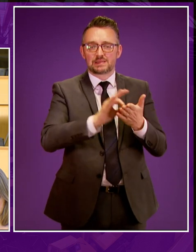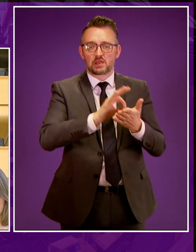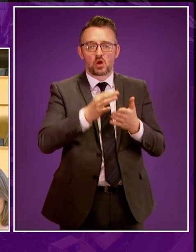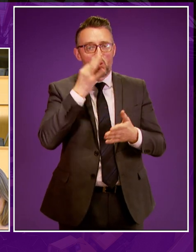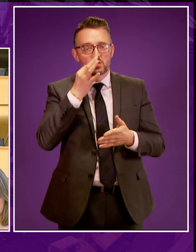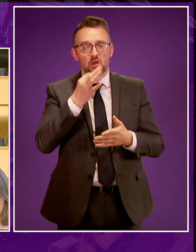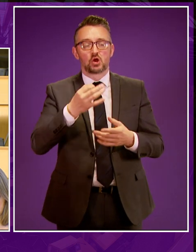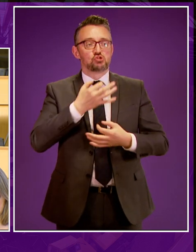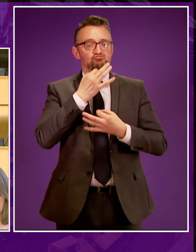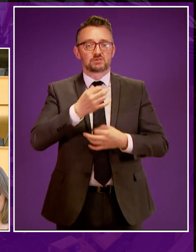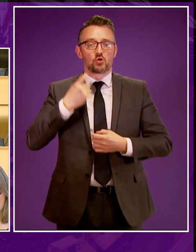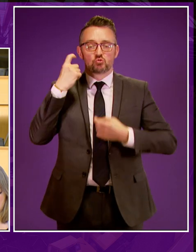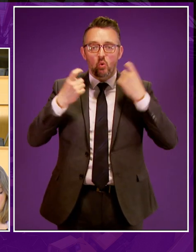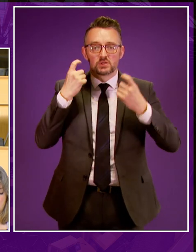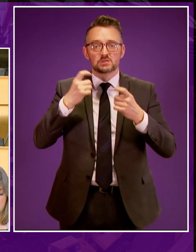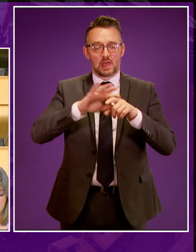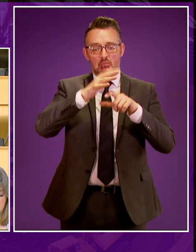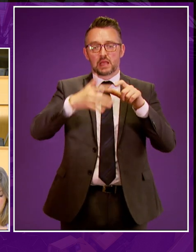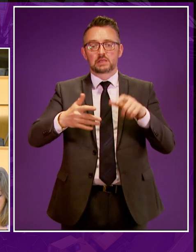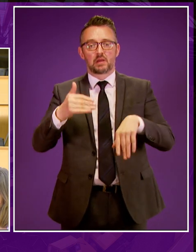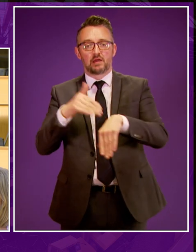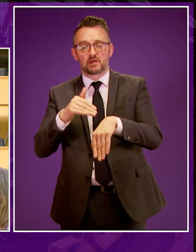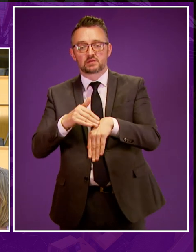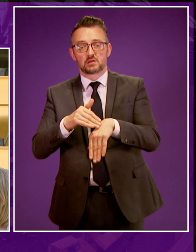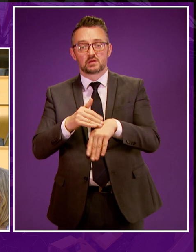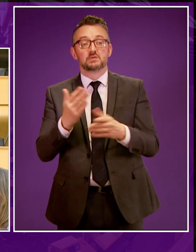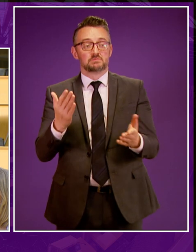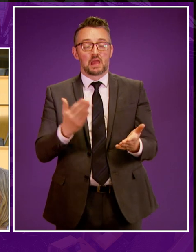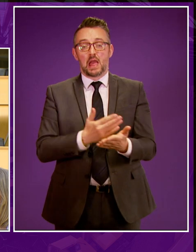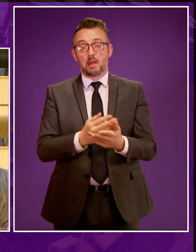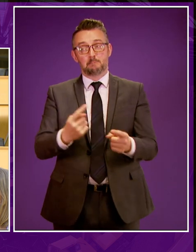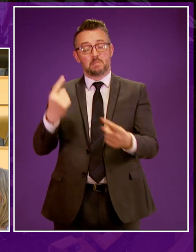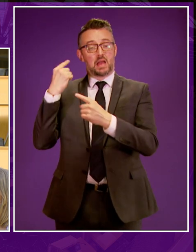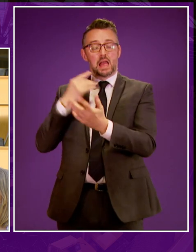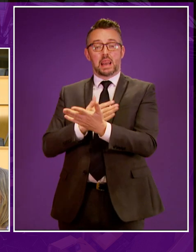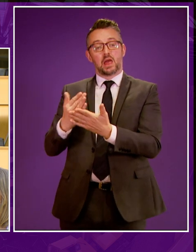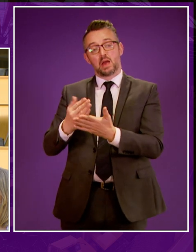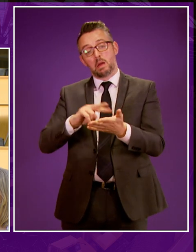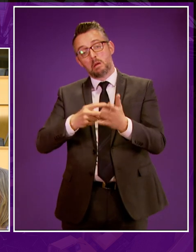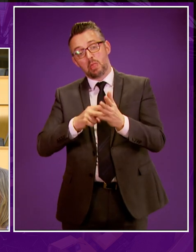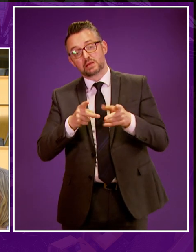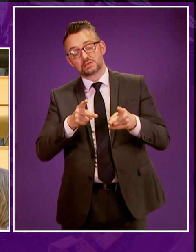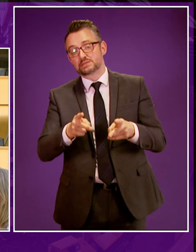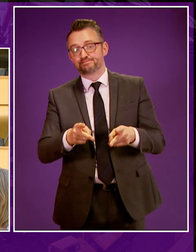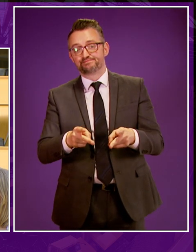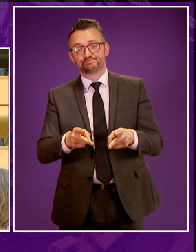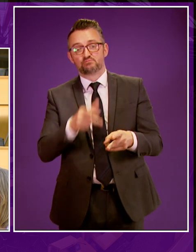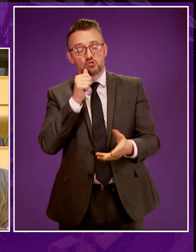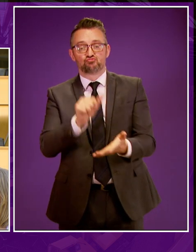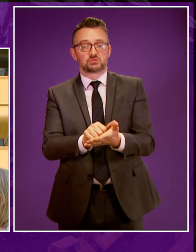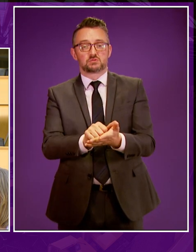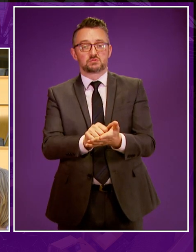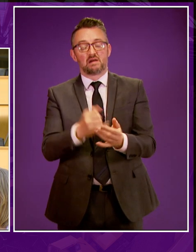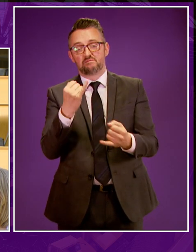and water pollution risks, and landscape impacts. It was quite clear back then that the planning system was failing, with